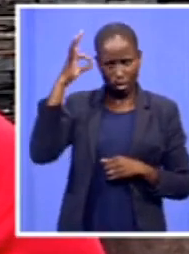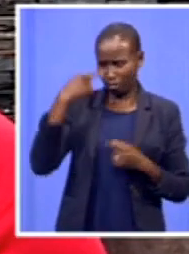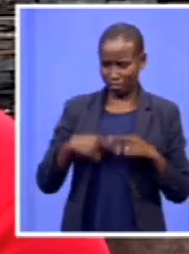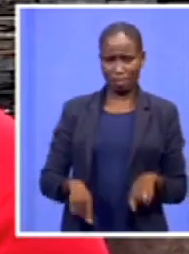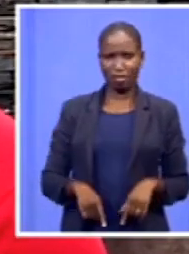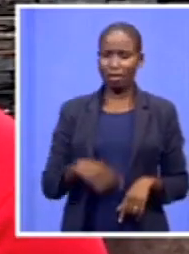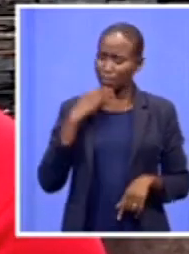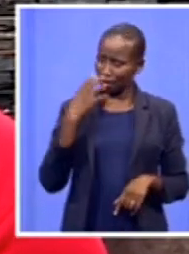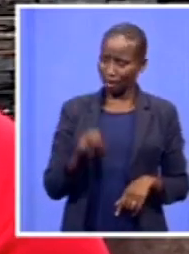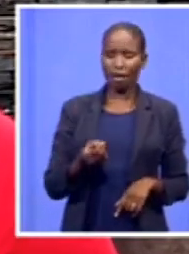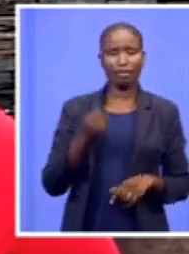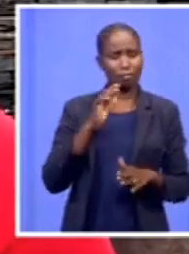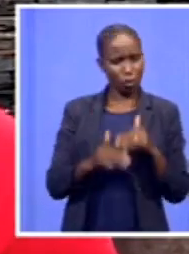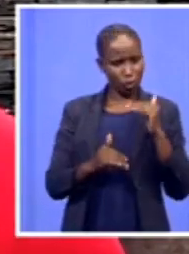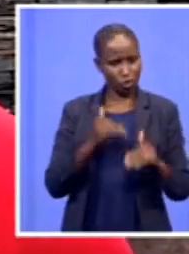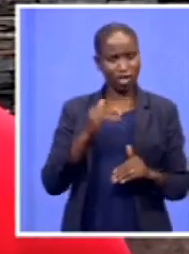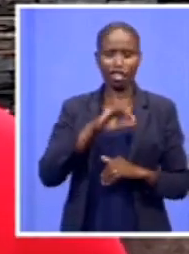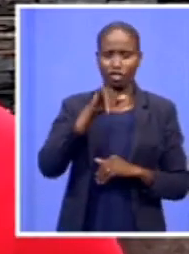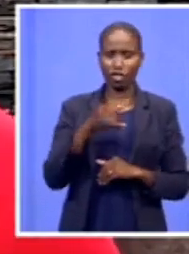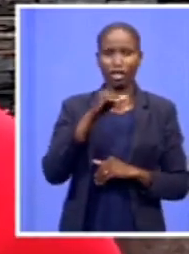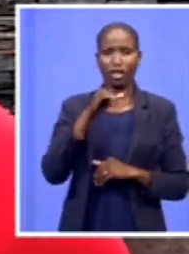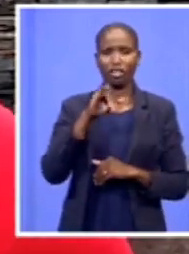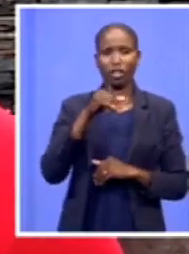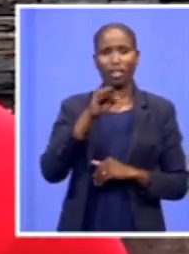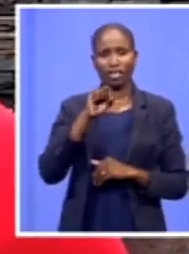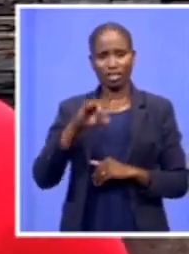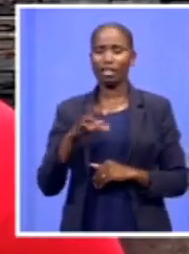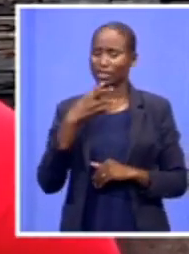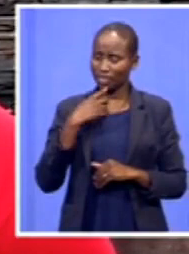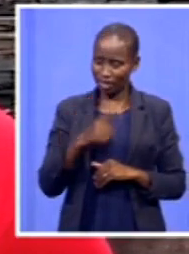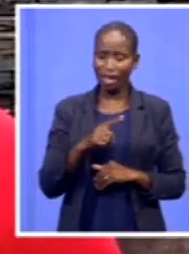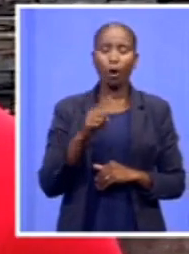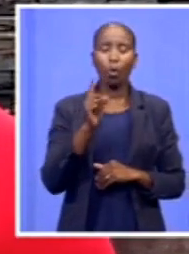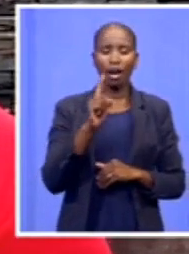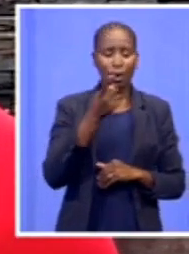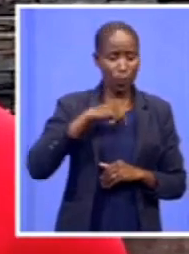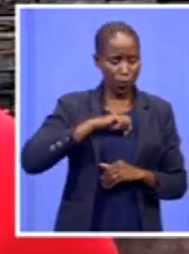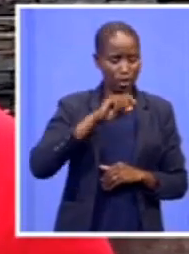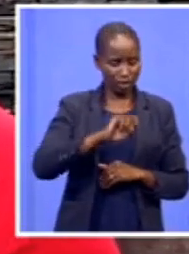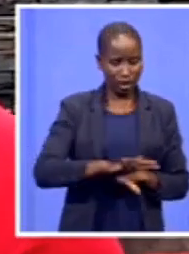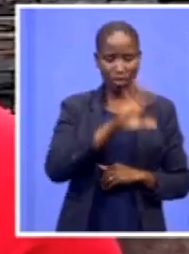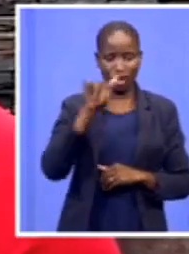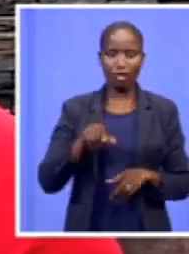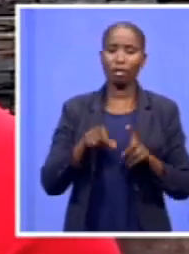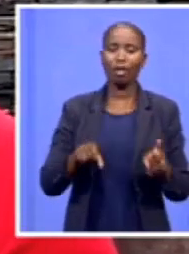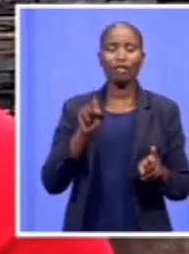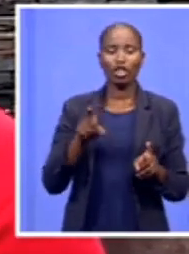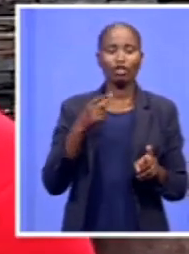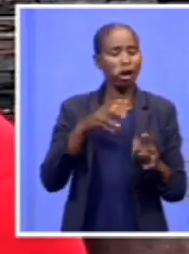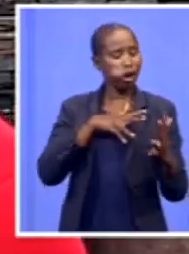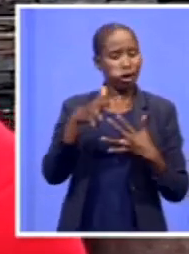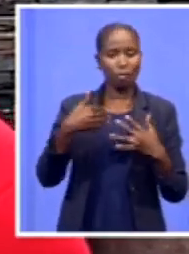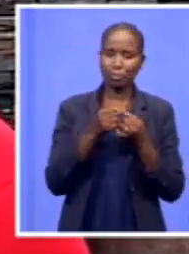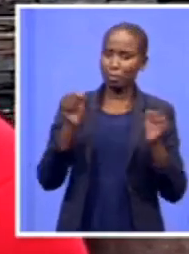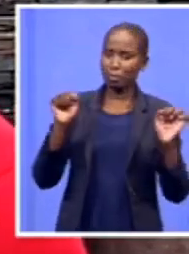They said on a long process, which South Africans, which was done in a transparent manner, which South Africans, they observe that process.